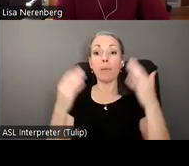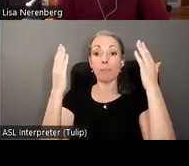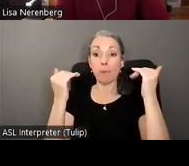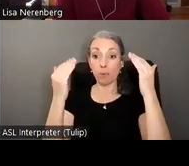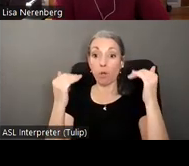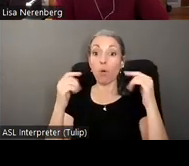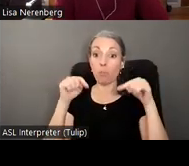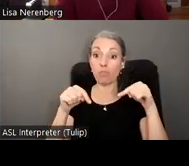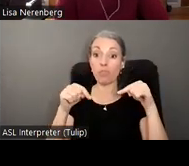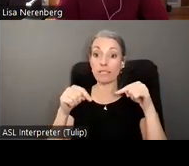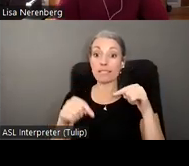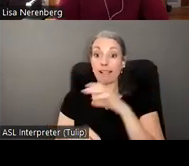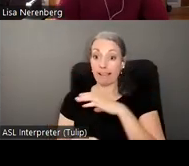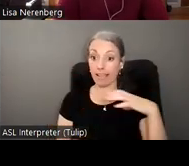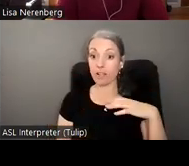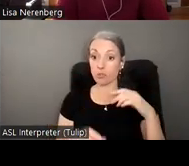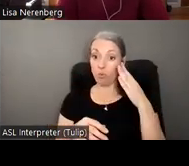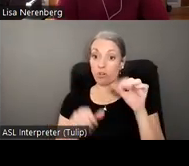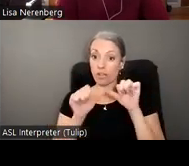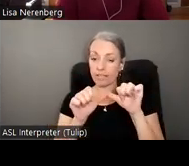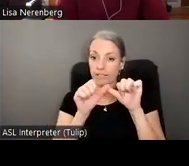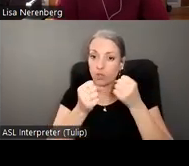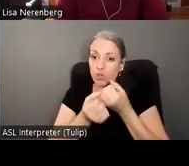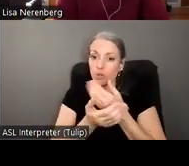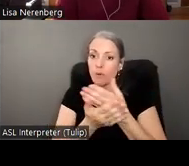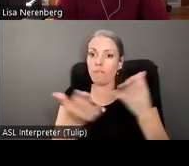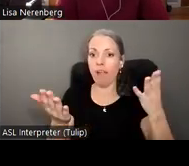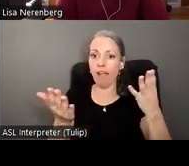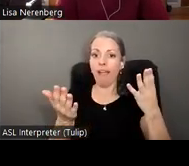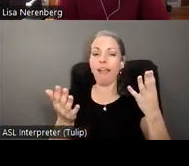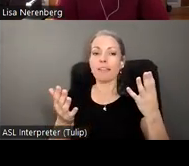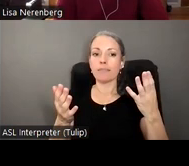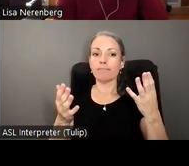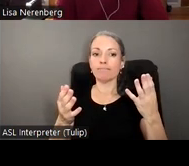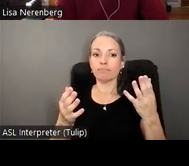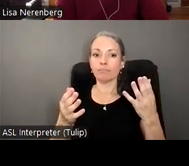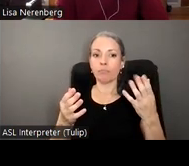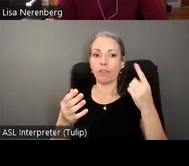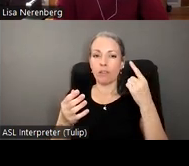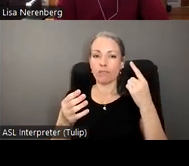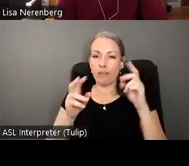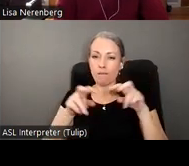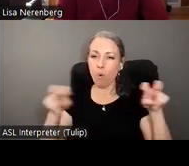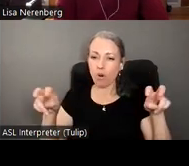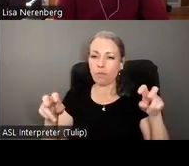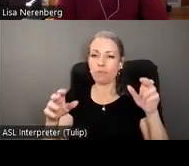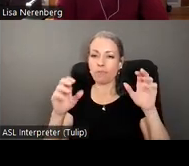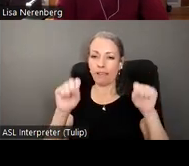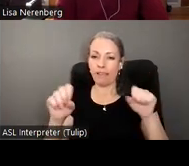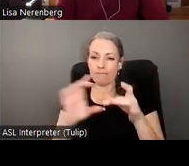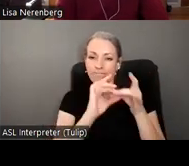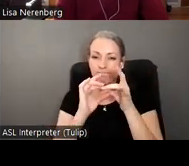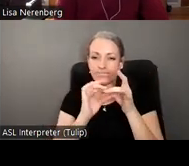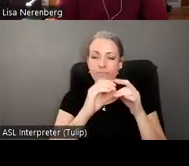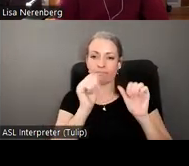that this council will continue to provide a forum for state agencies to talk to each other to update